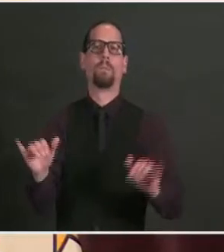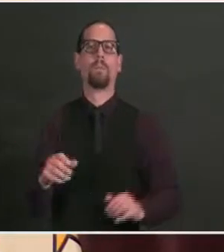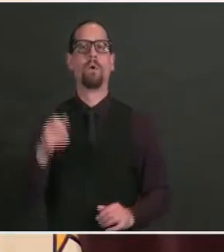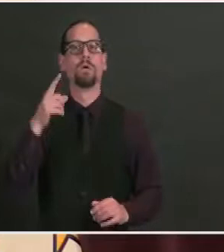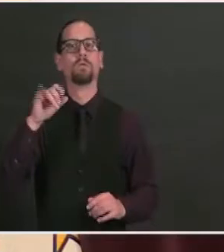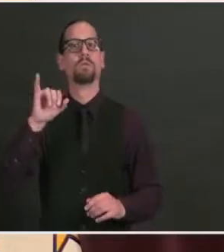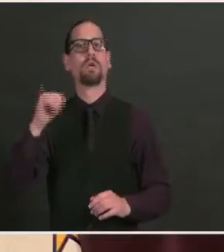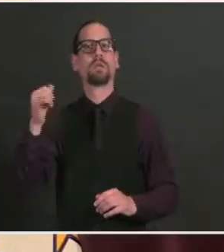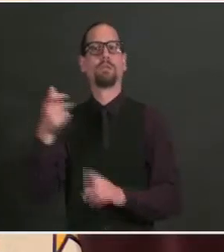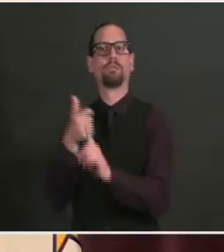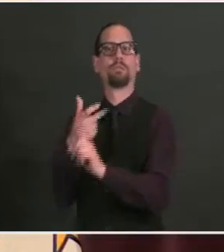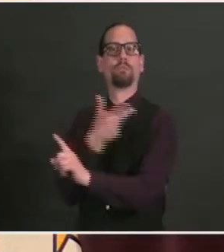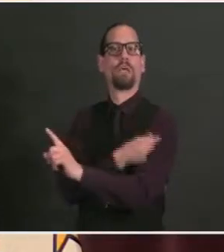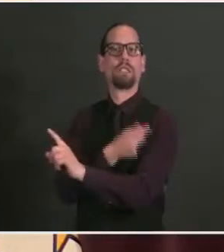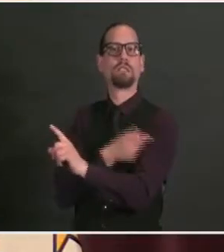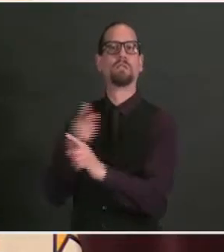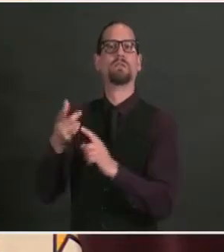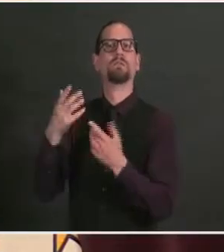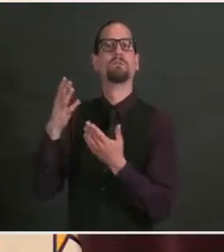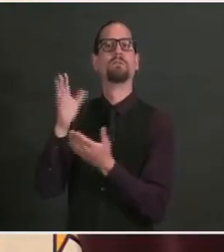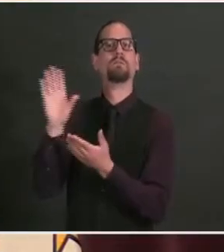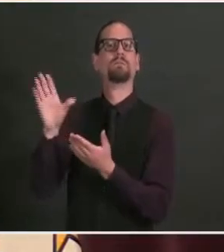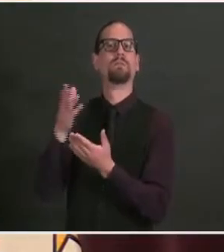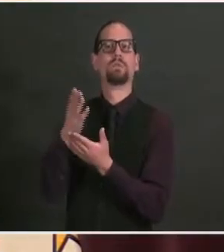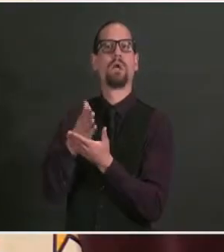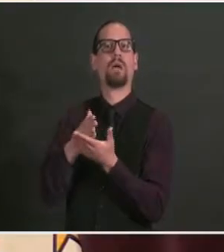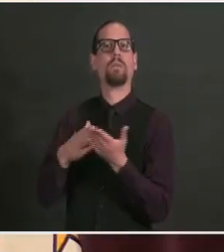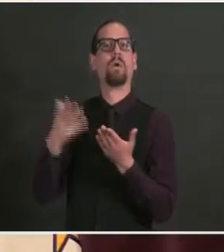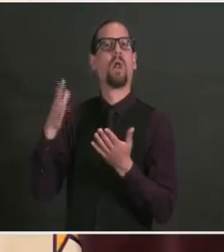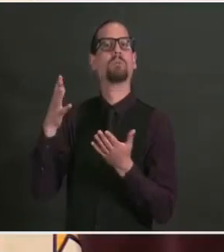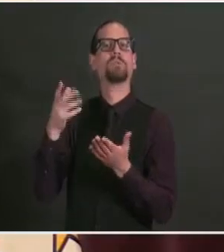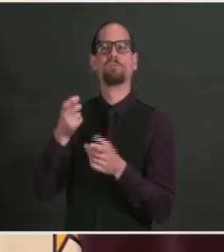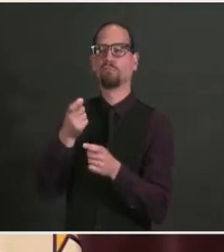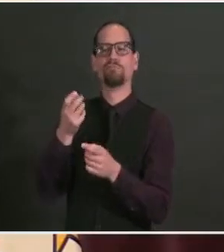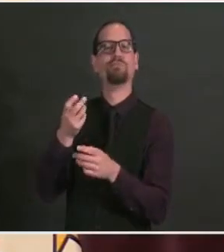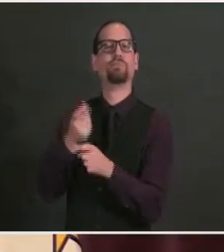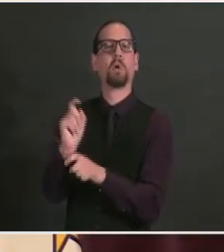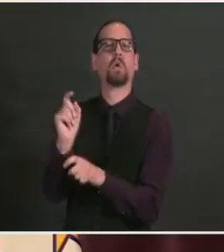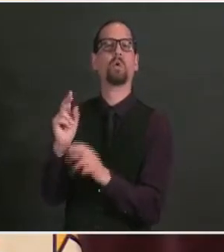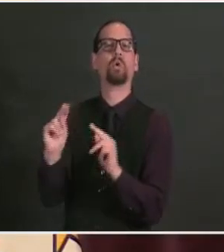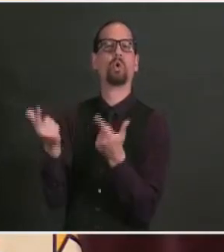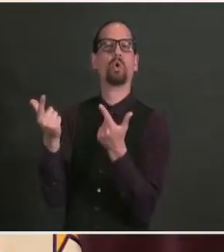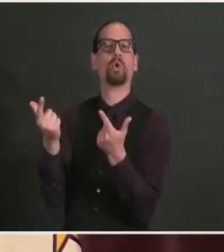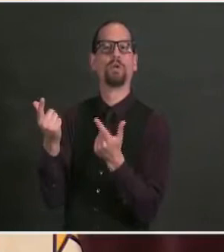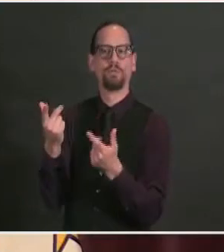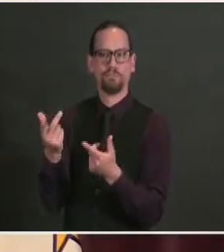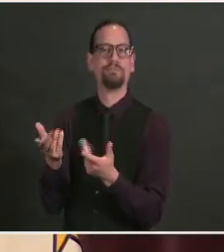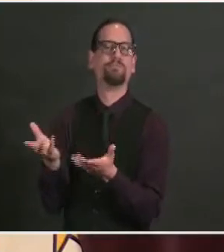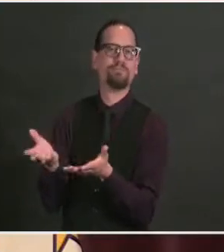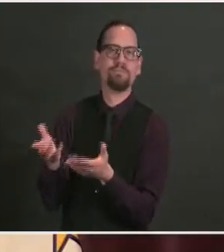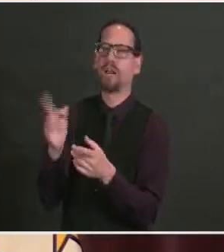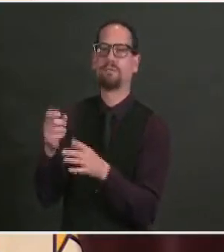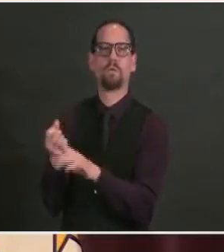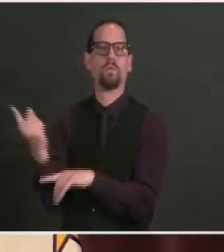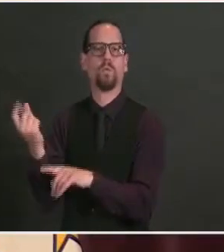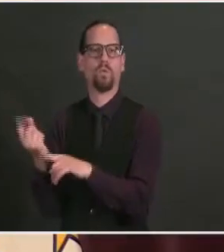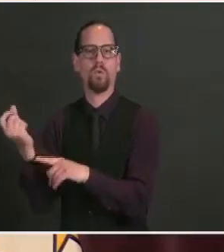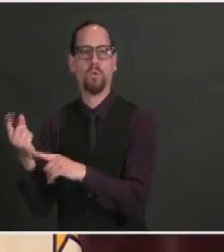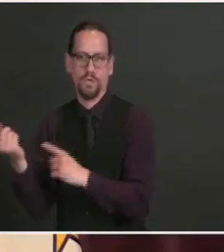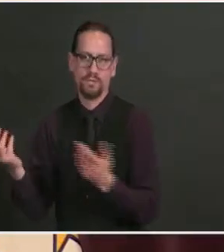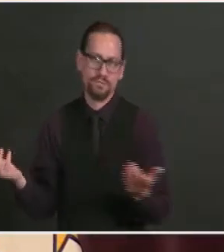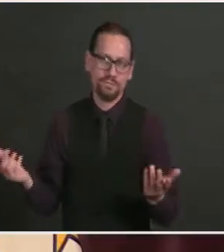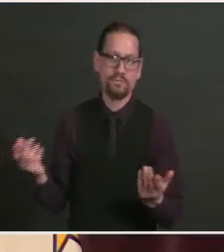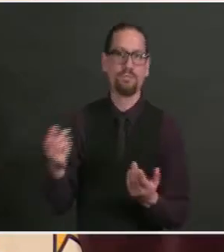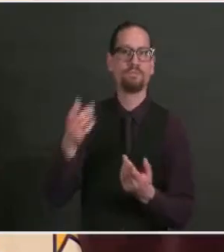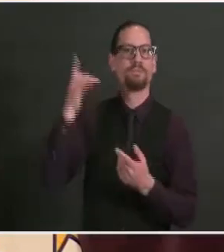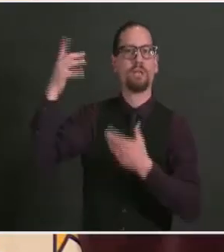only anticipating an allocation of about 700 doses next week. So not administering those 2000 doses this week or